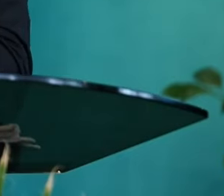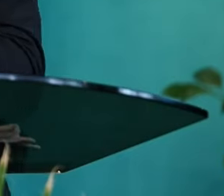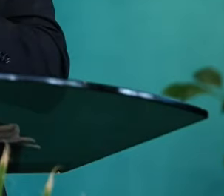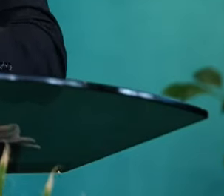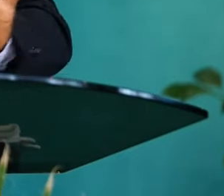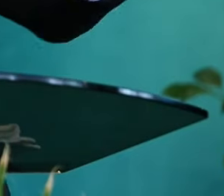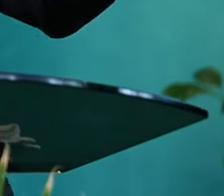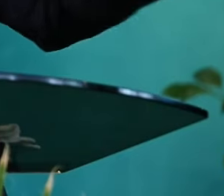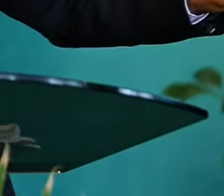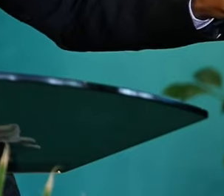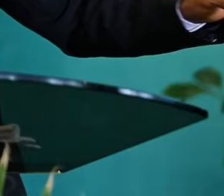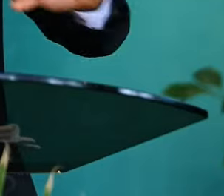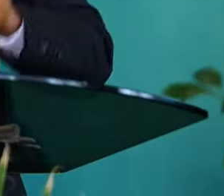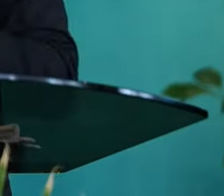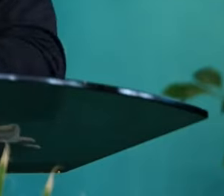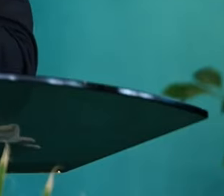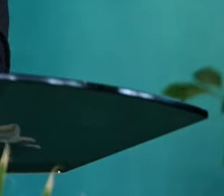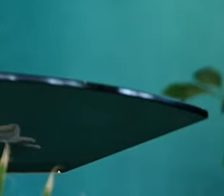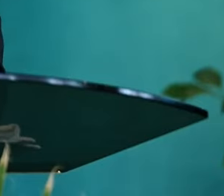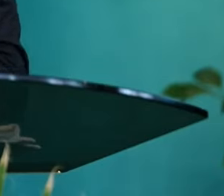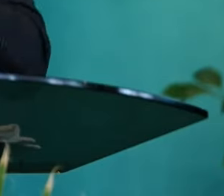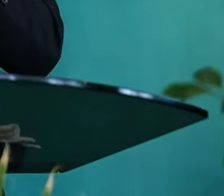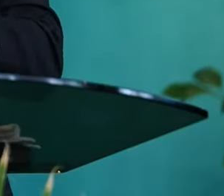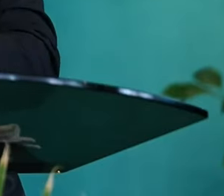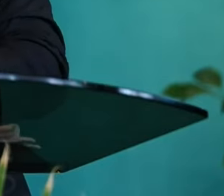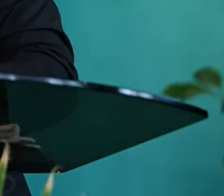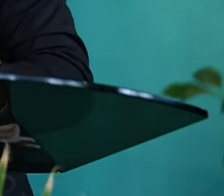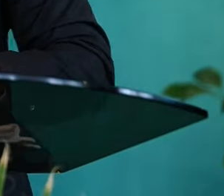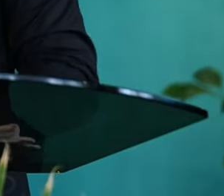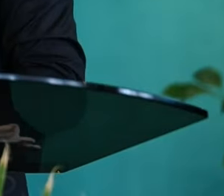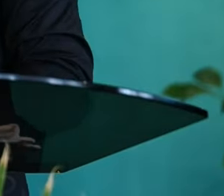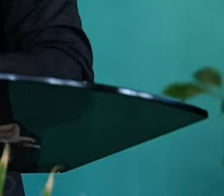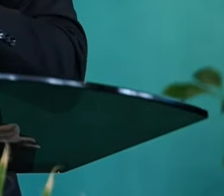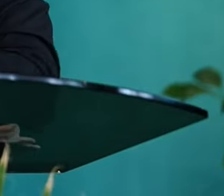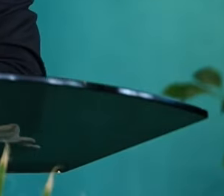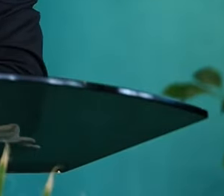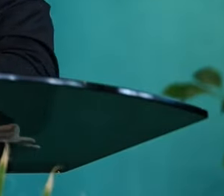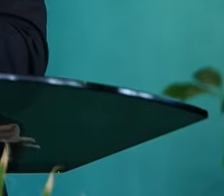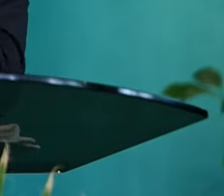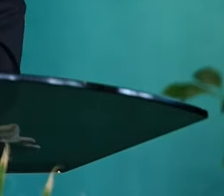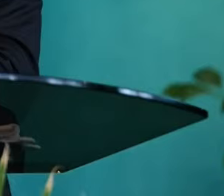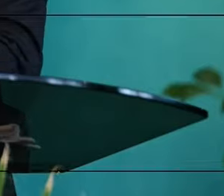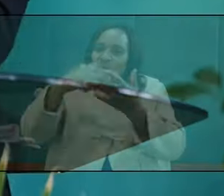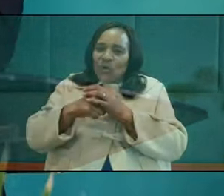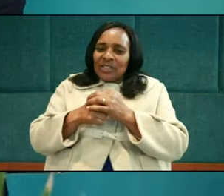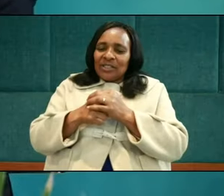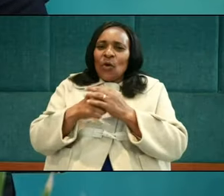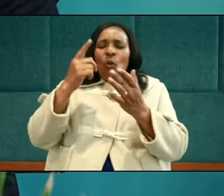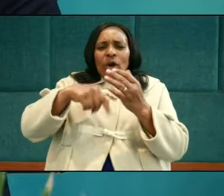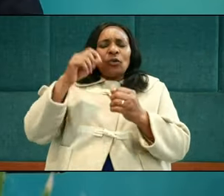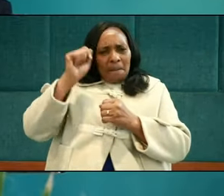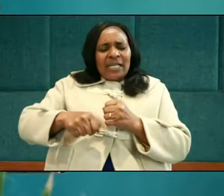attitude of the blessed. This is the attitude approved by God. This is what should be